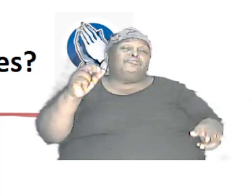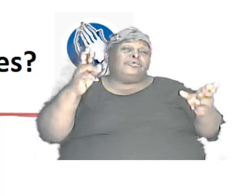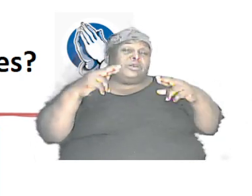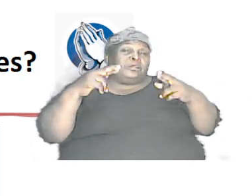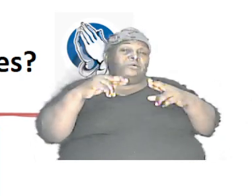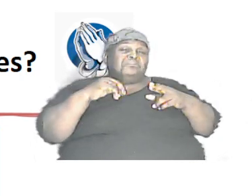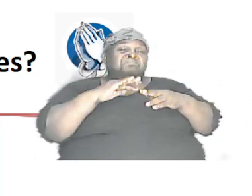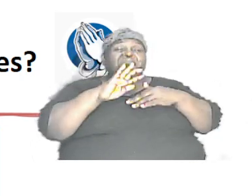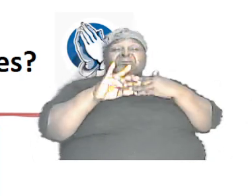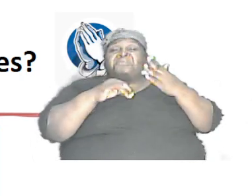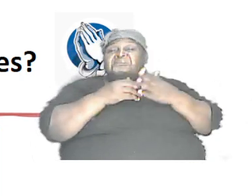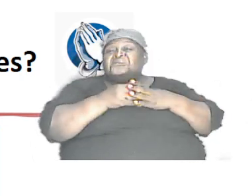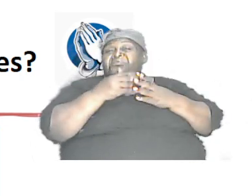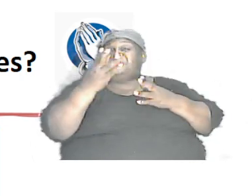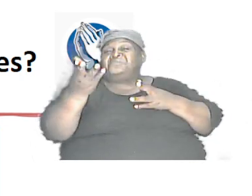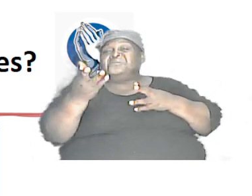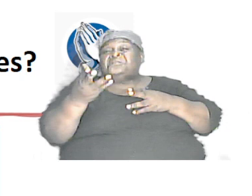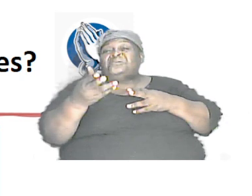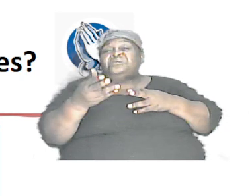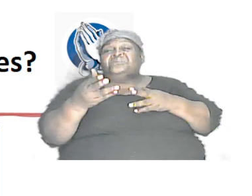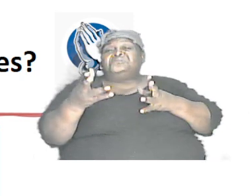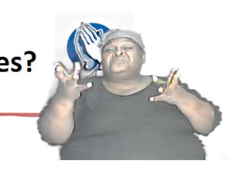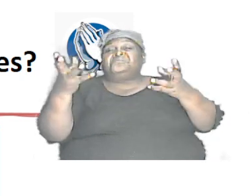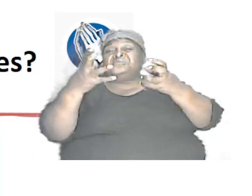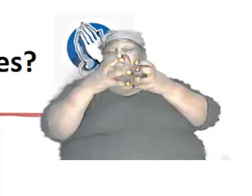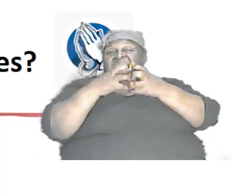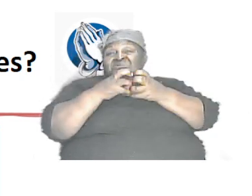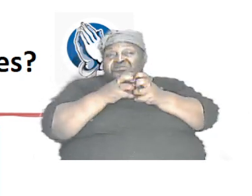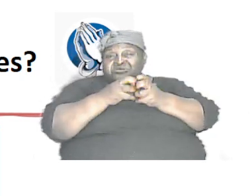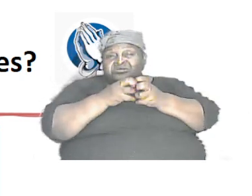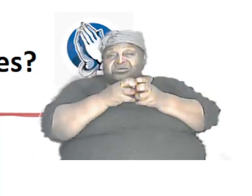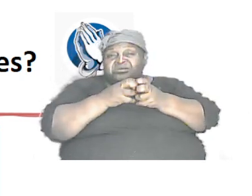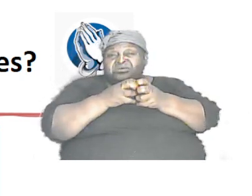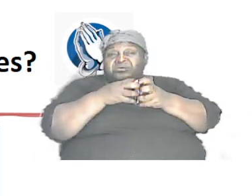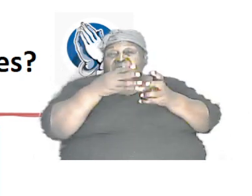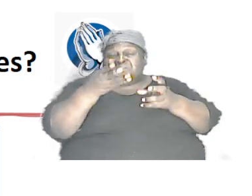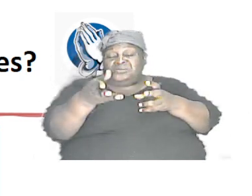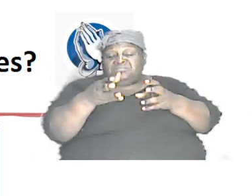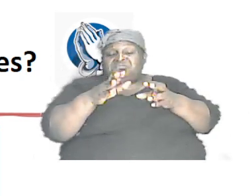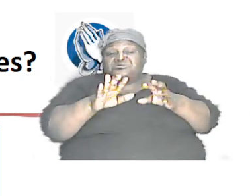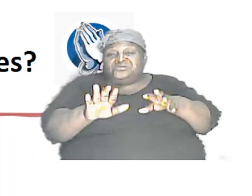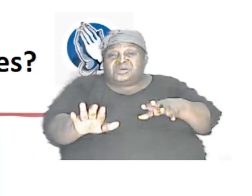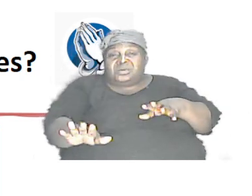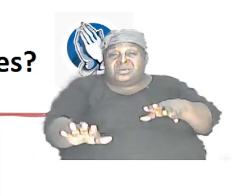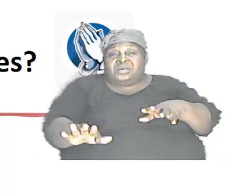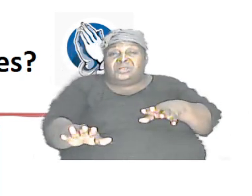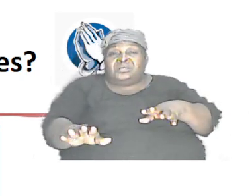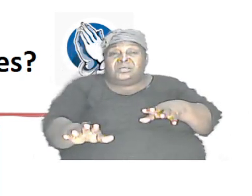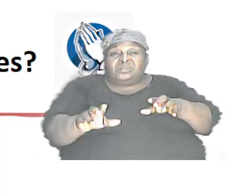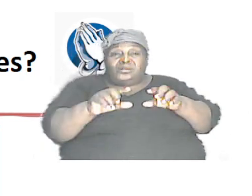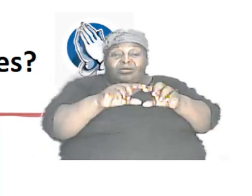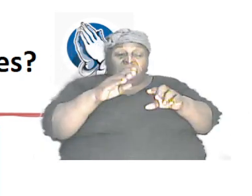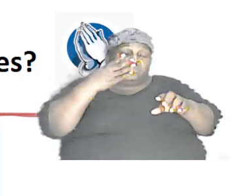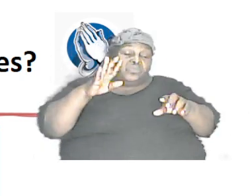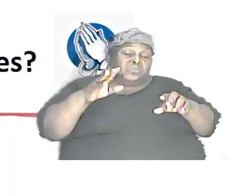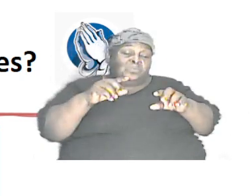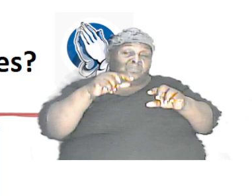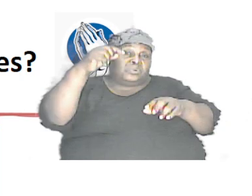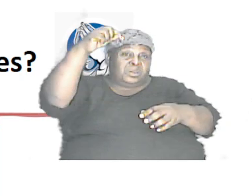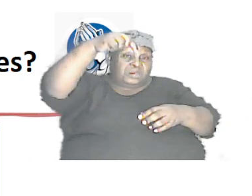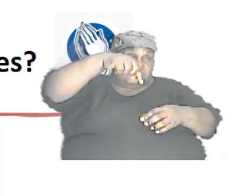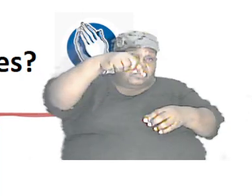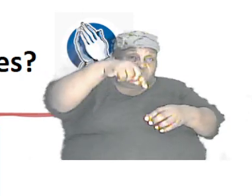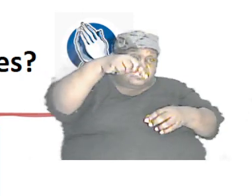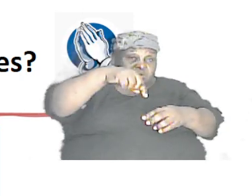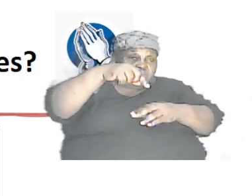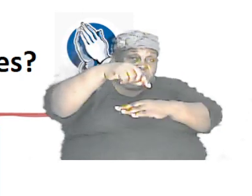any one of these combinations. So this child in the blue at the bottom that came about as a result of mommy